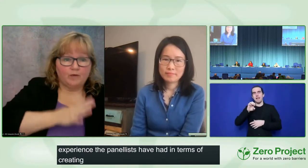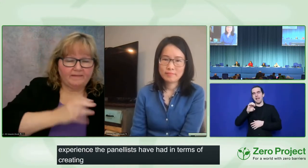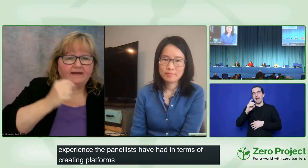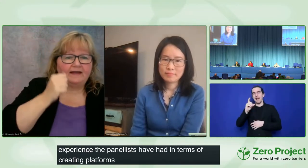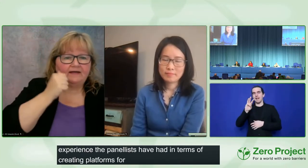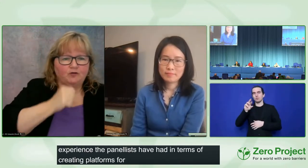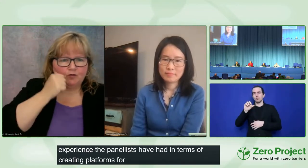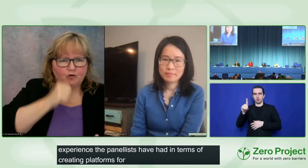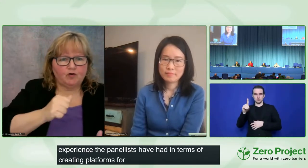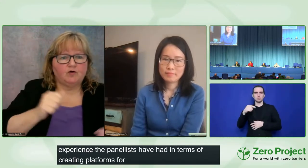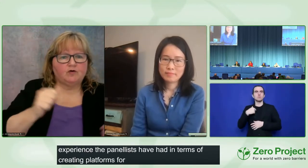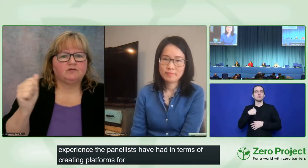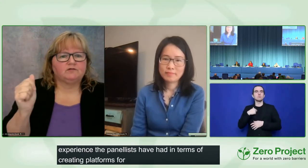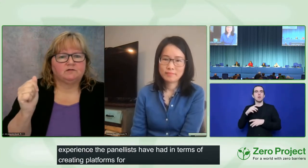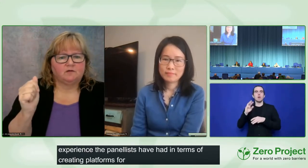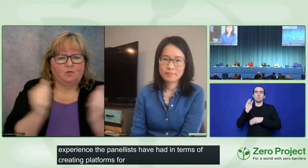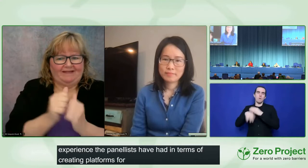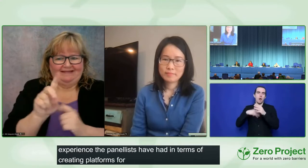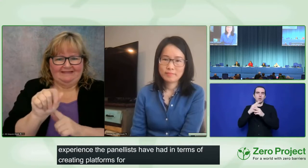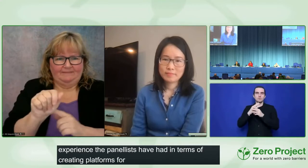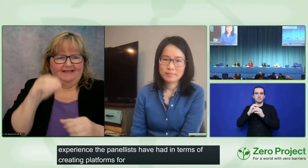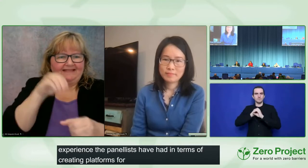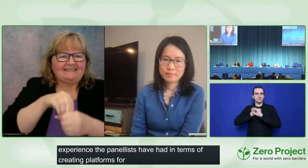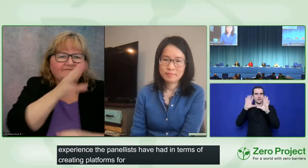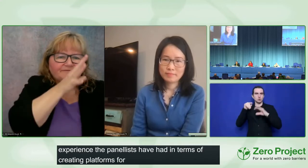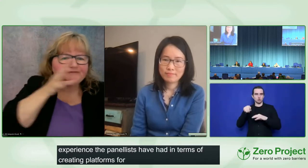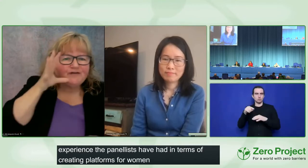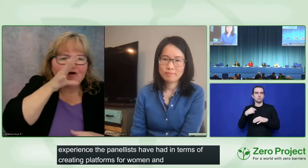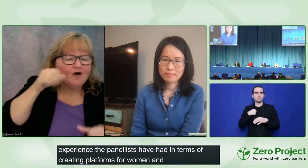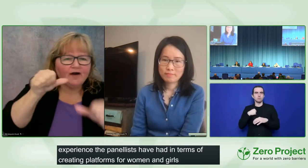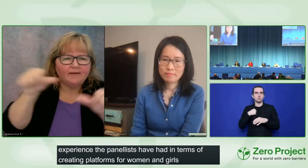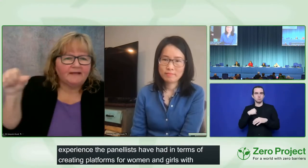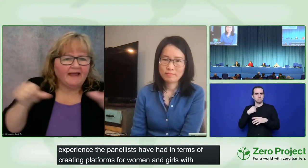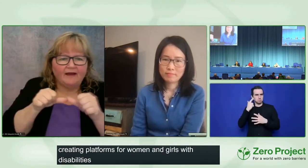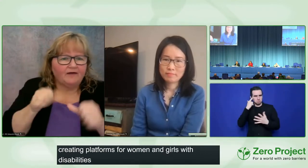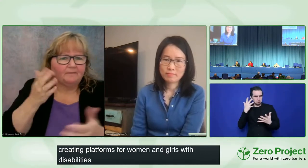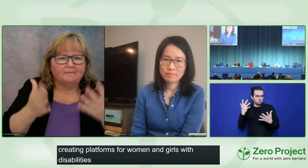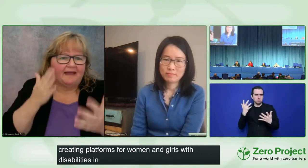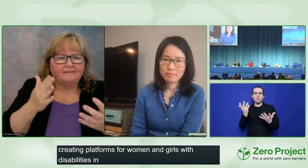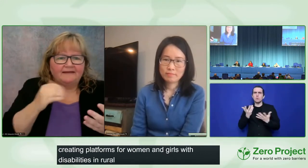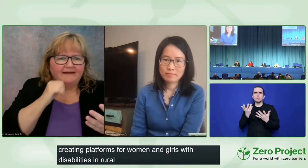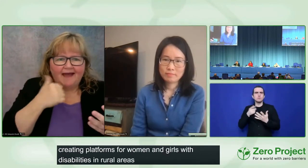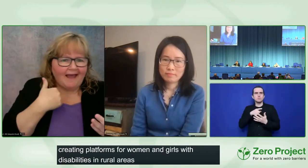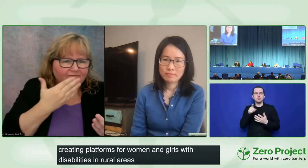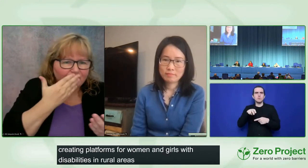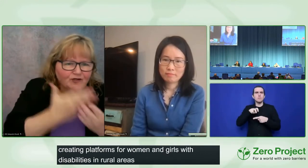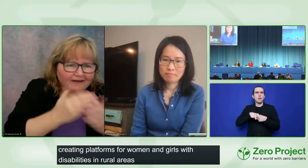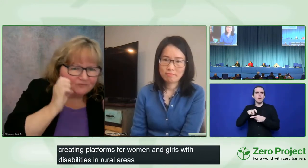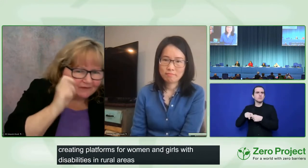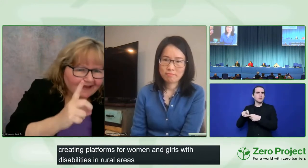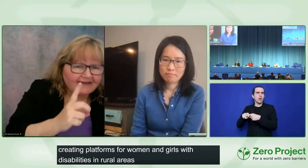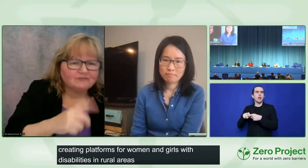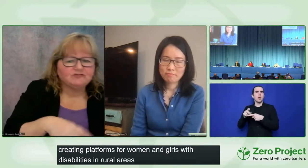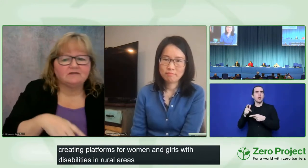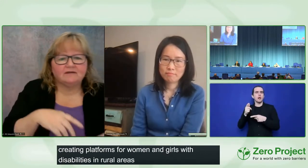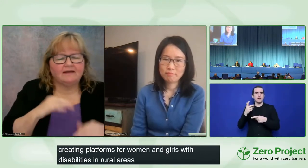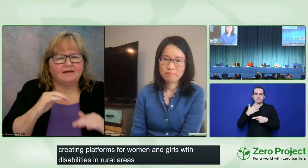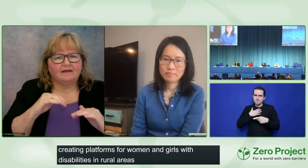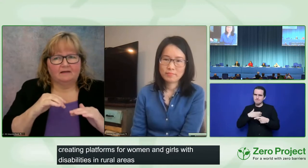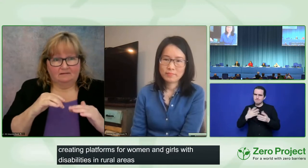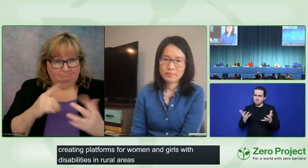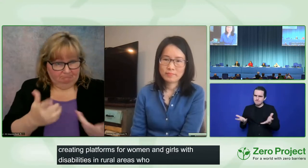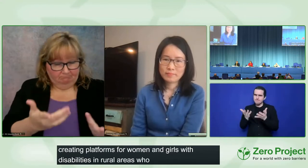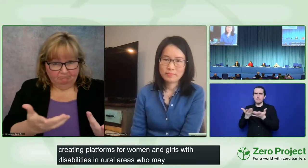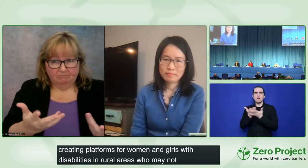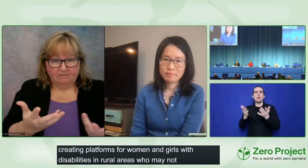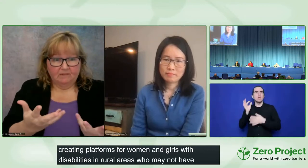in rural areas who may not have the same access to education and others, for them to be able to participate